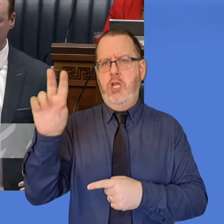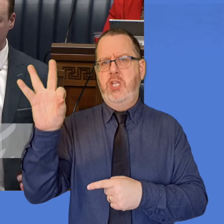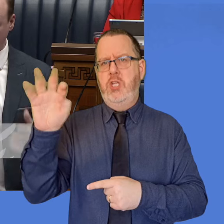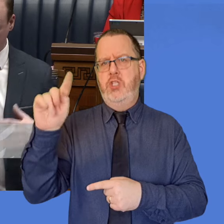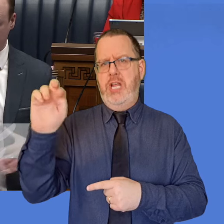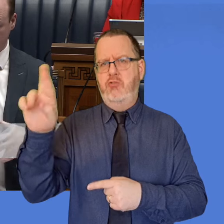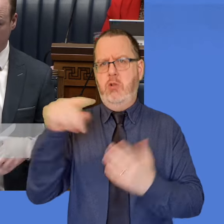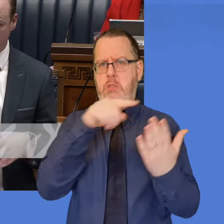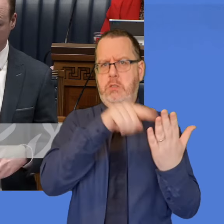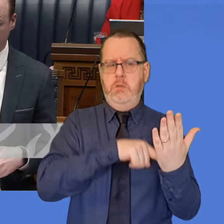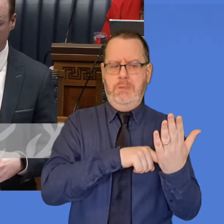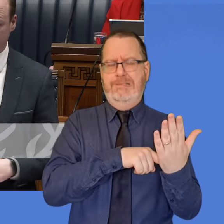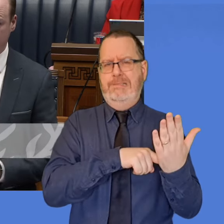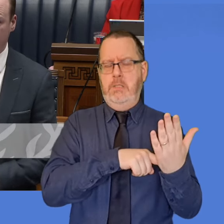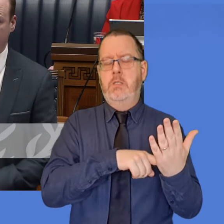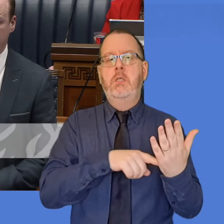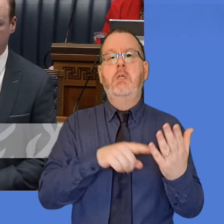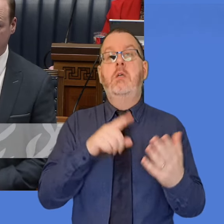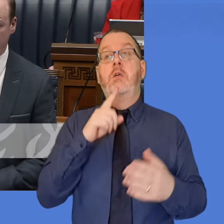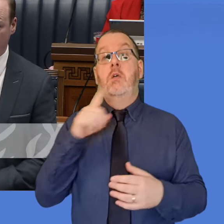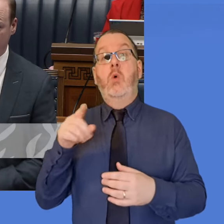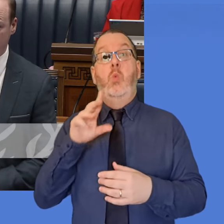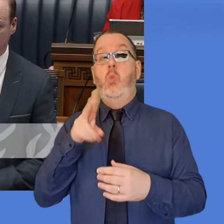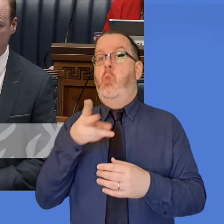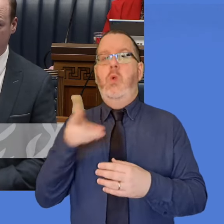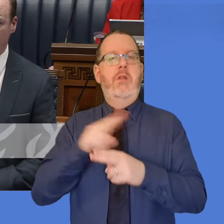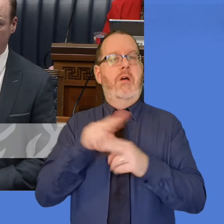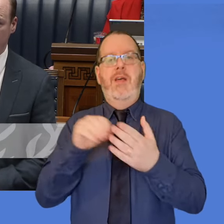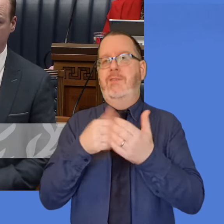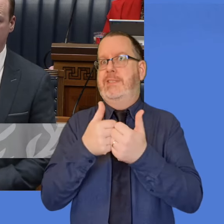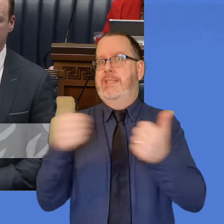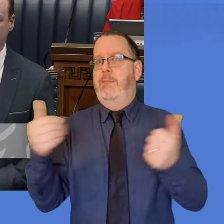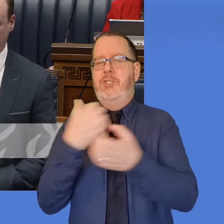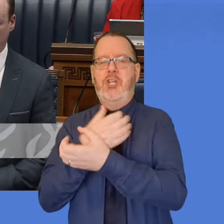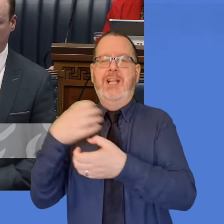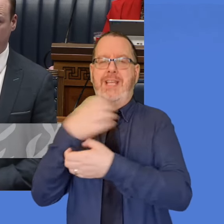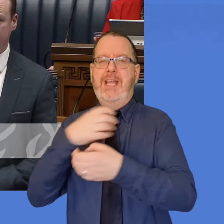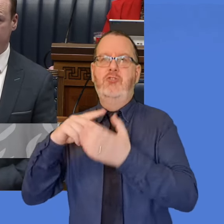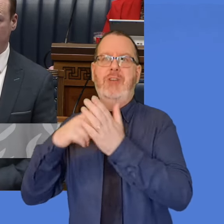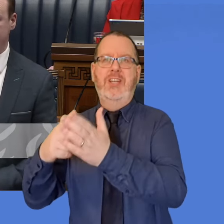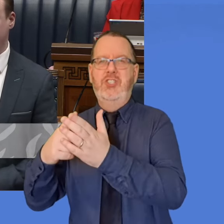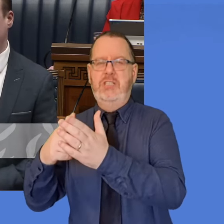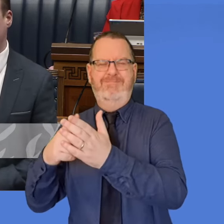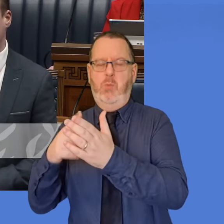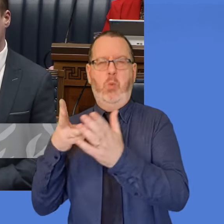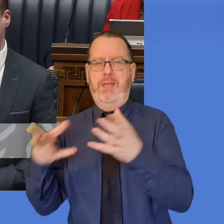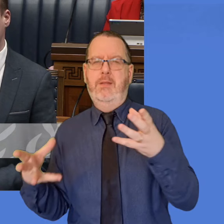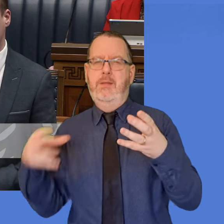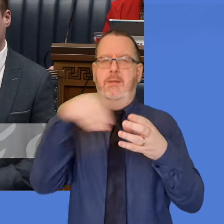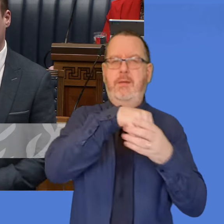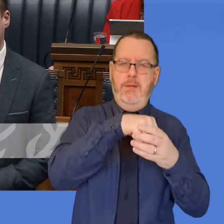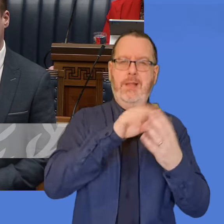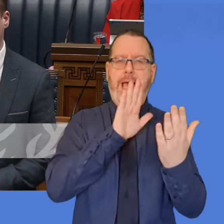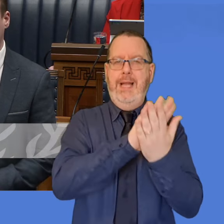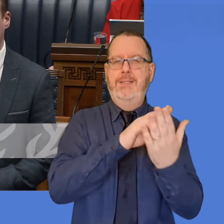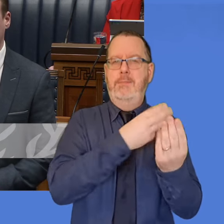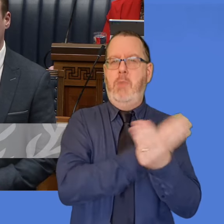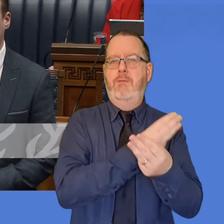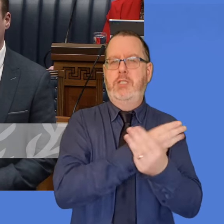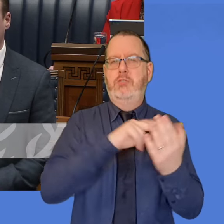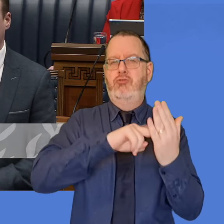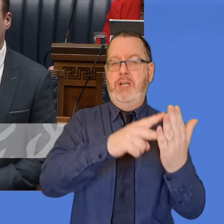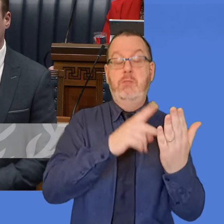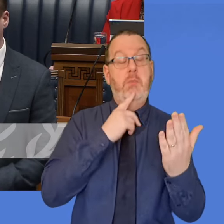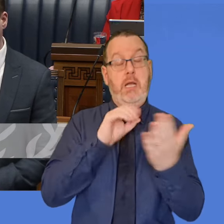strategy in the future as this will be rolled in, the anti-poverty strategy, but of course it is absolutely right that we take time to consider that and look at